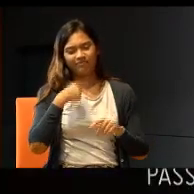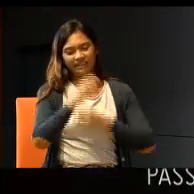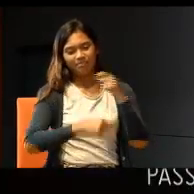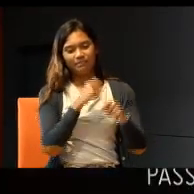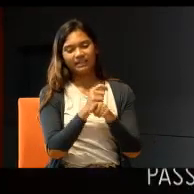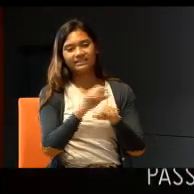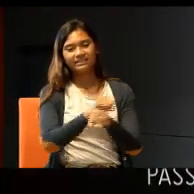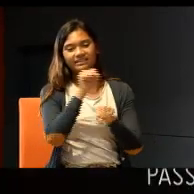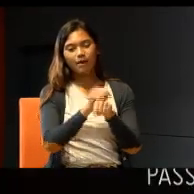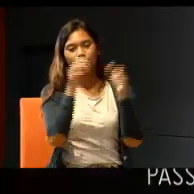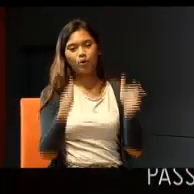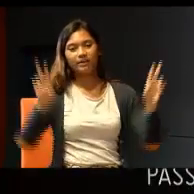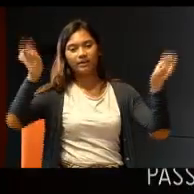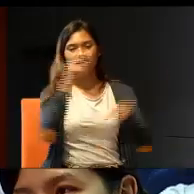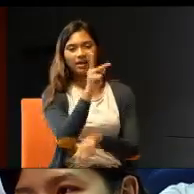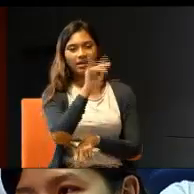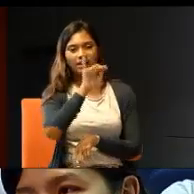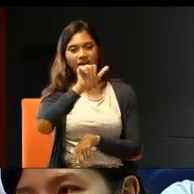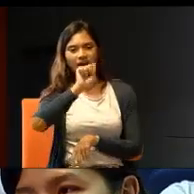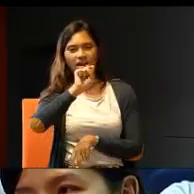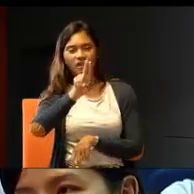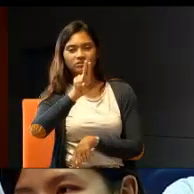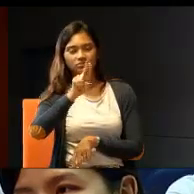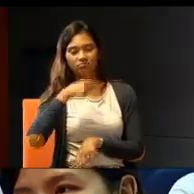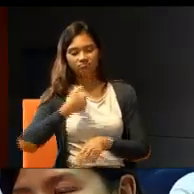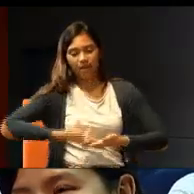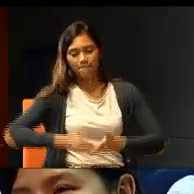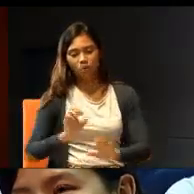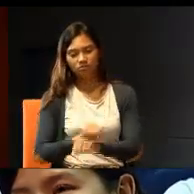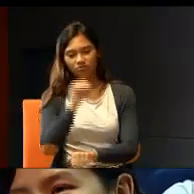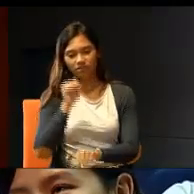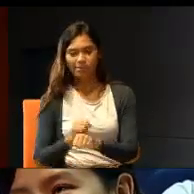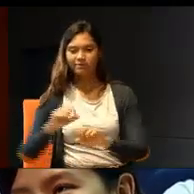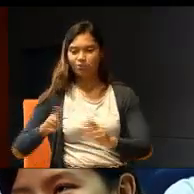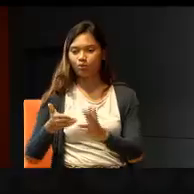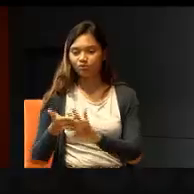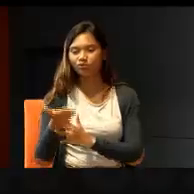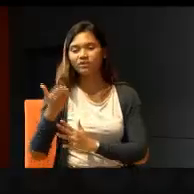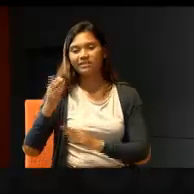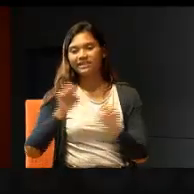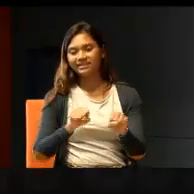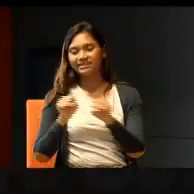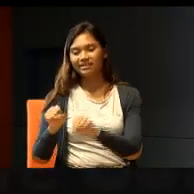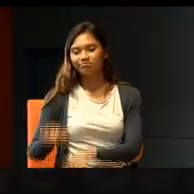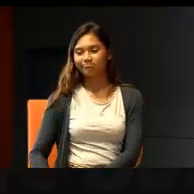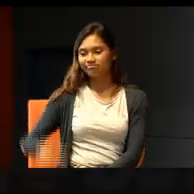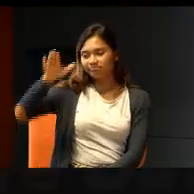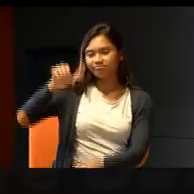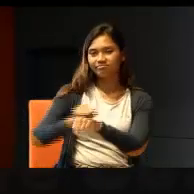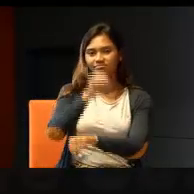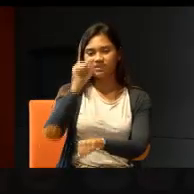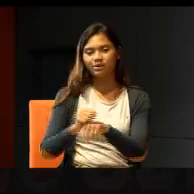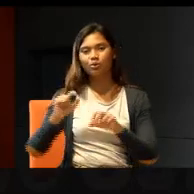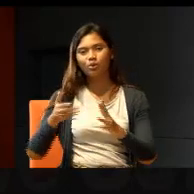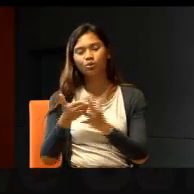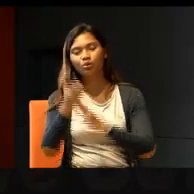You know, I went through the system, I was born in Singapore, I grew up in Singapore, I went through the Singapore education